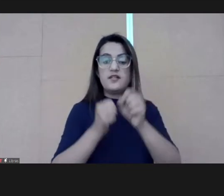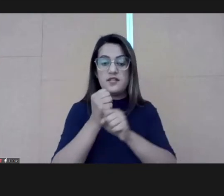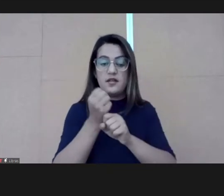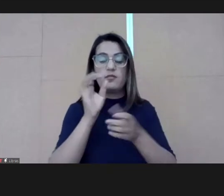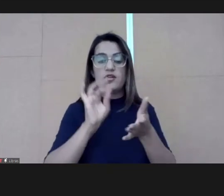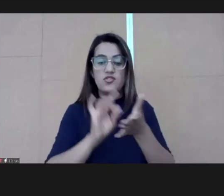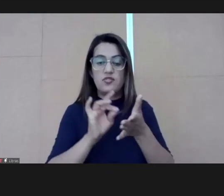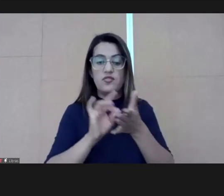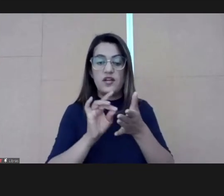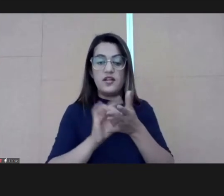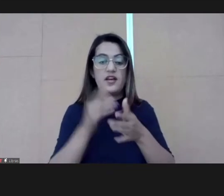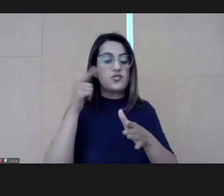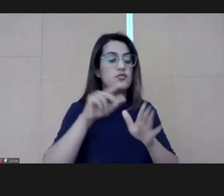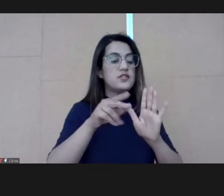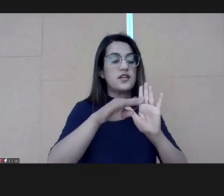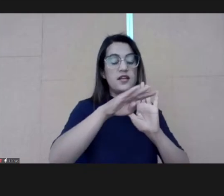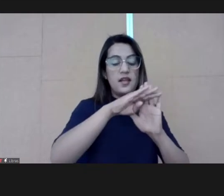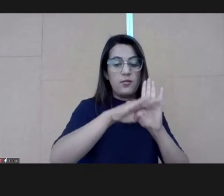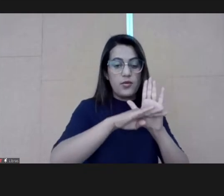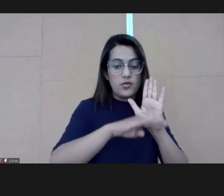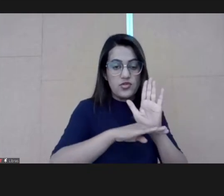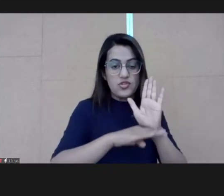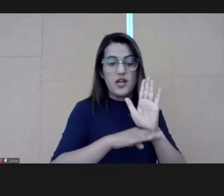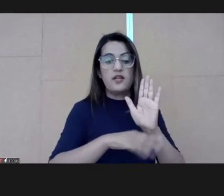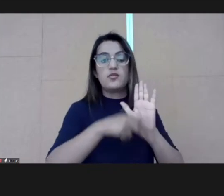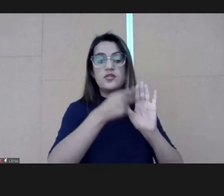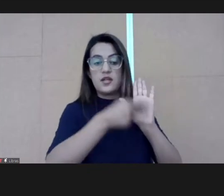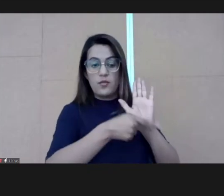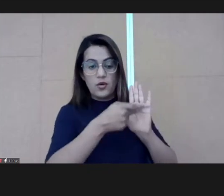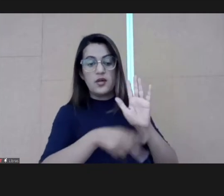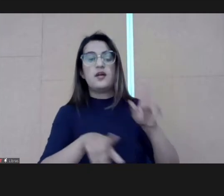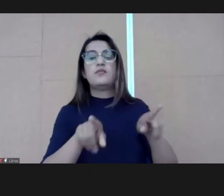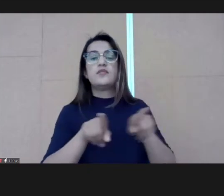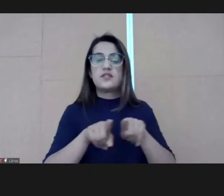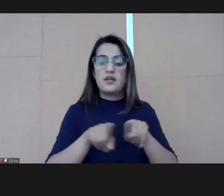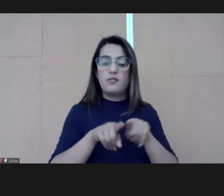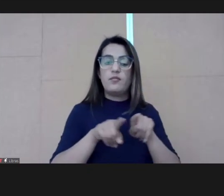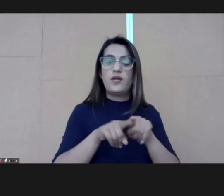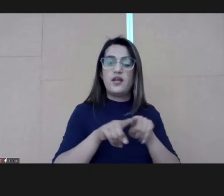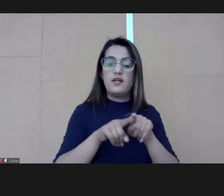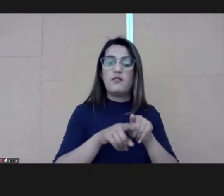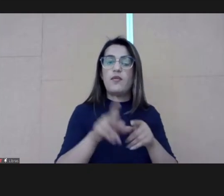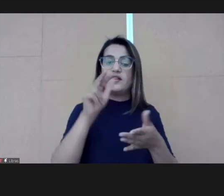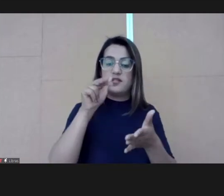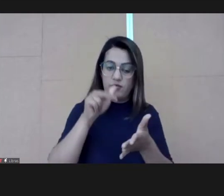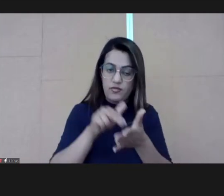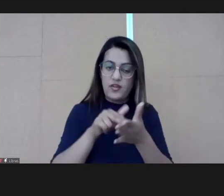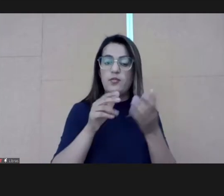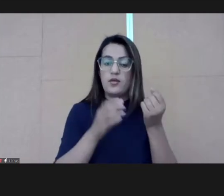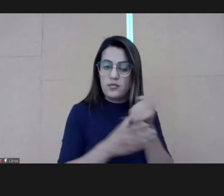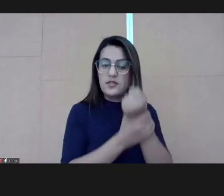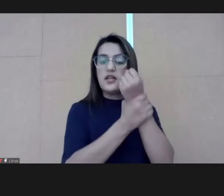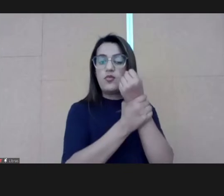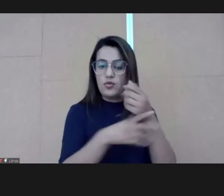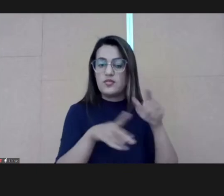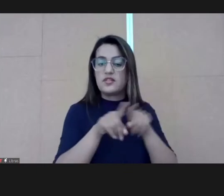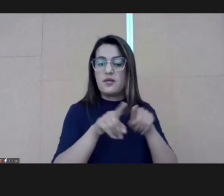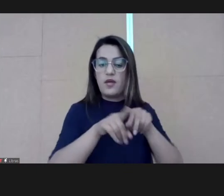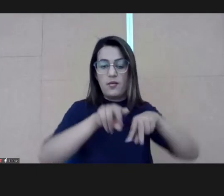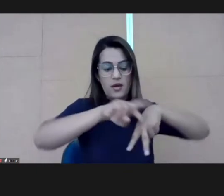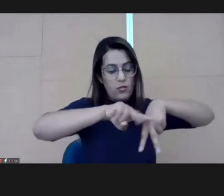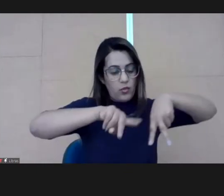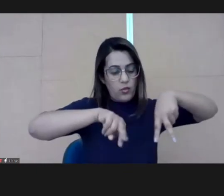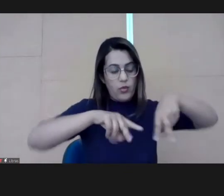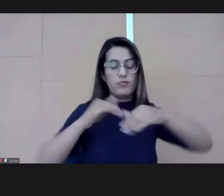So, there will be projects and chronograms that are more consistent and that we can